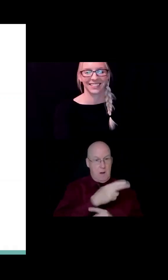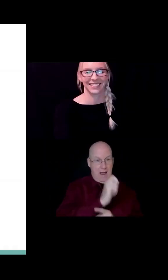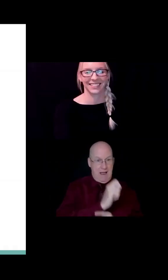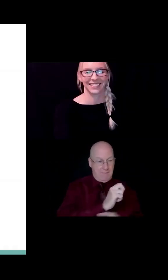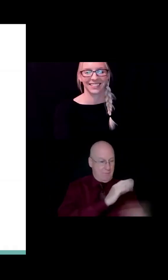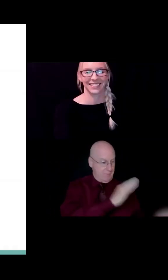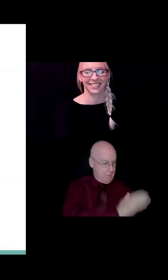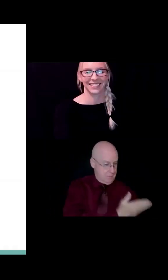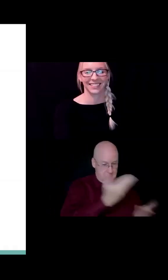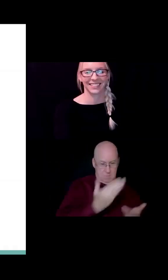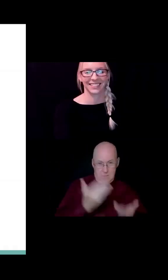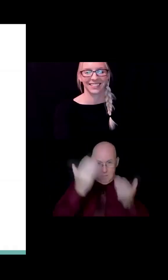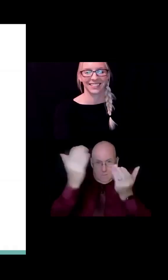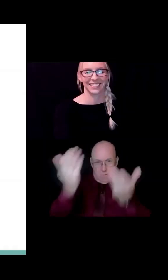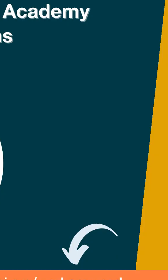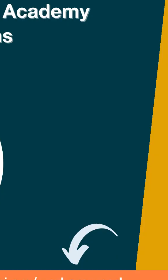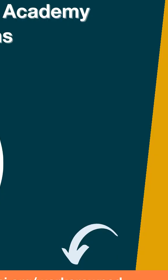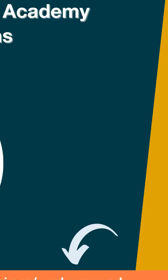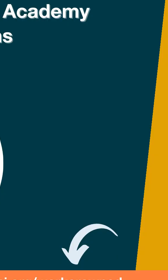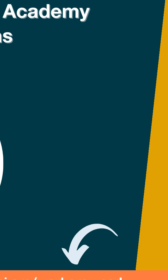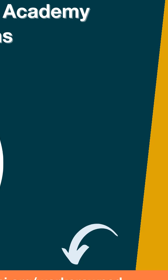project we take on.